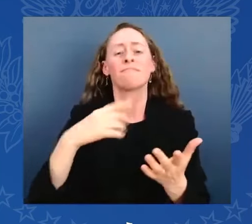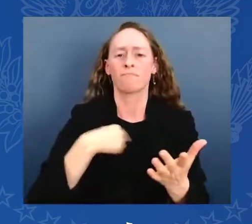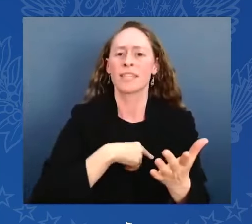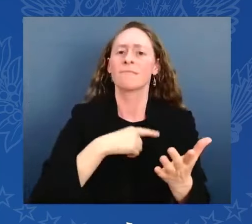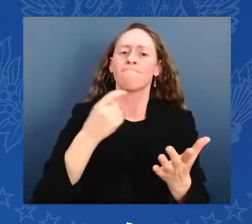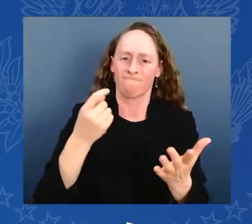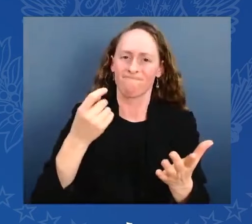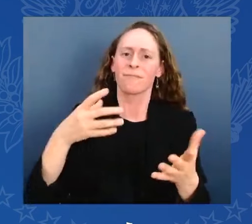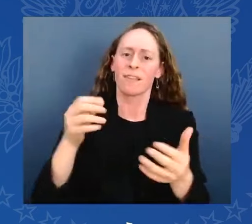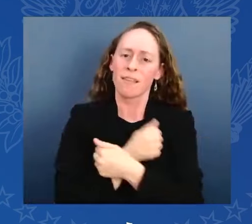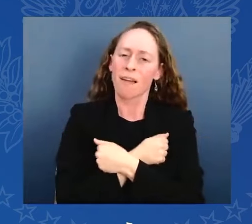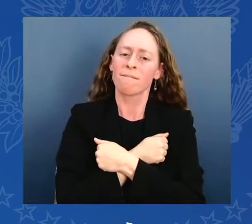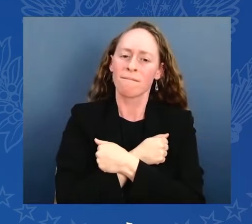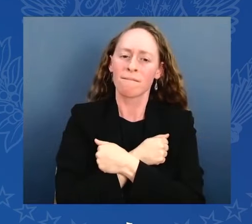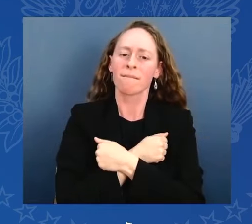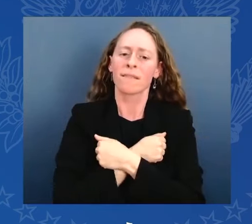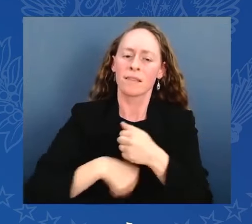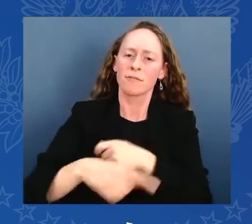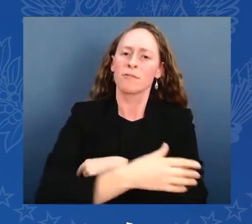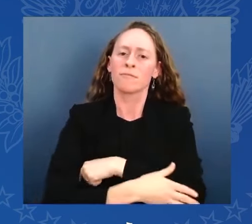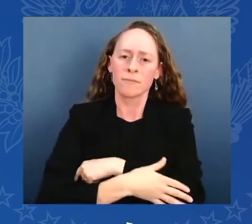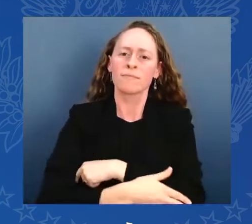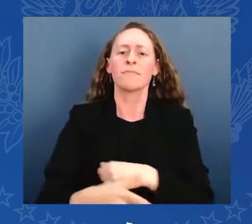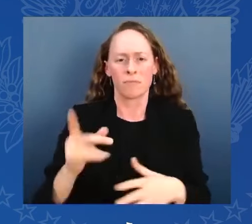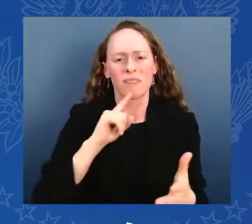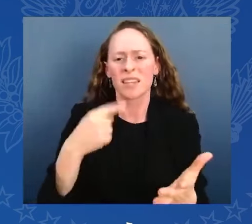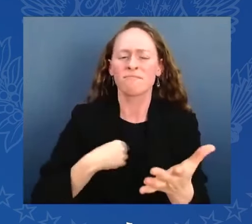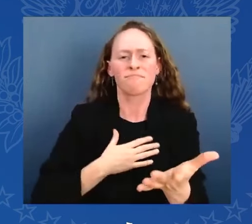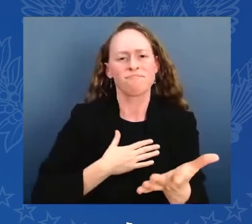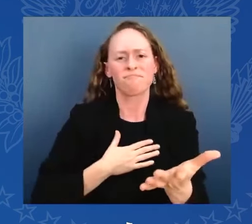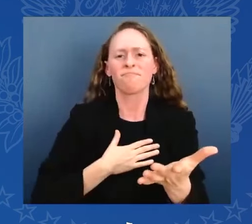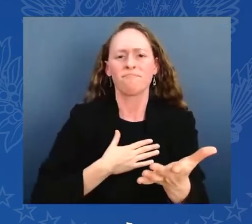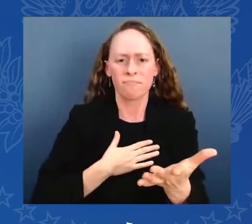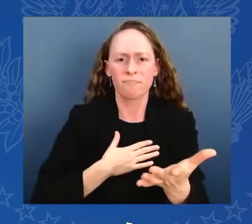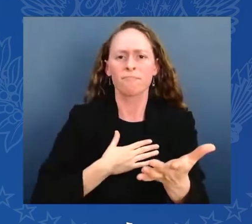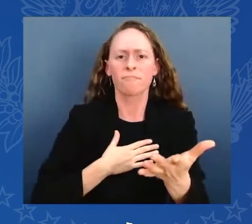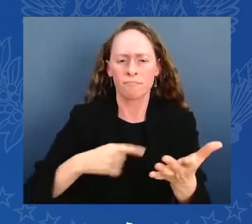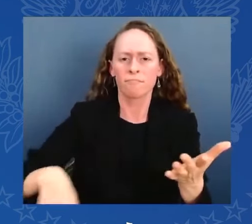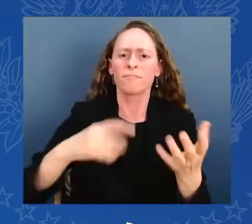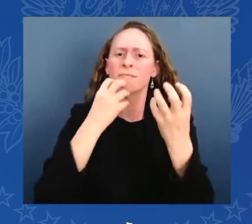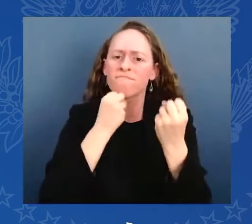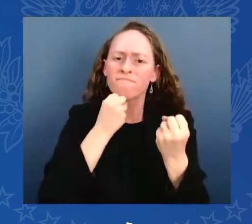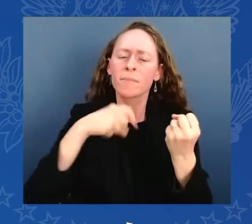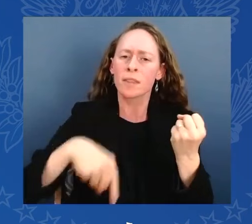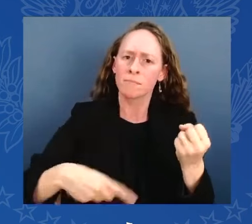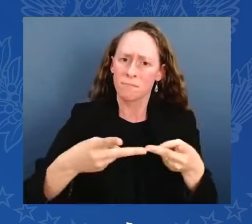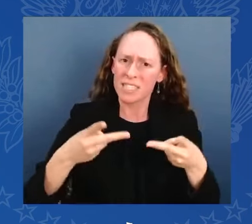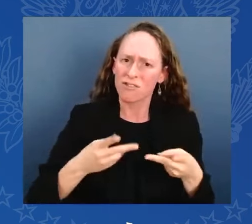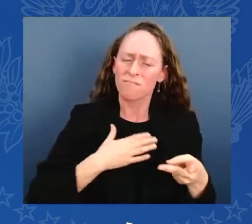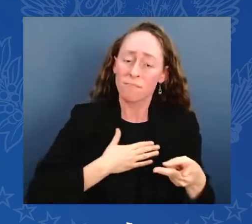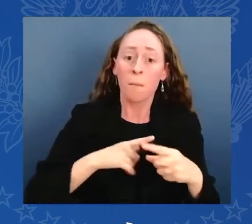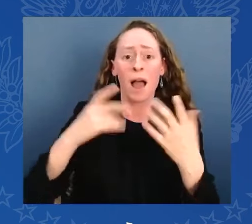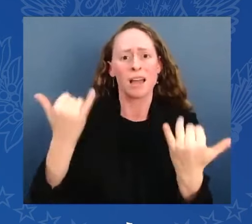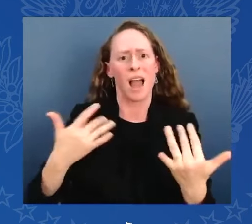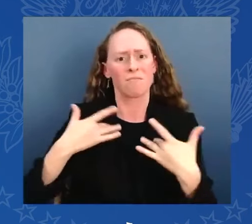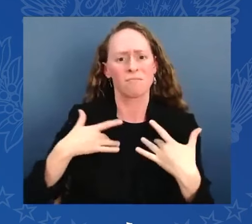But in the defense of democracy, which is at stake, I think is more important than any title. I draw strength and I find